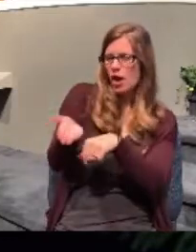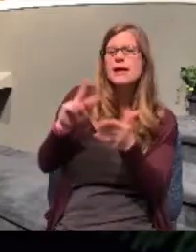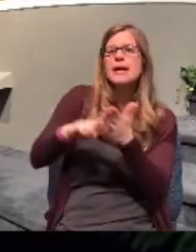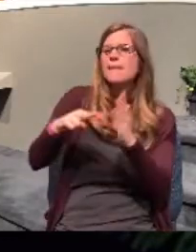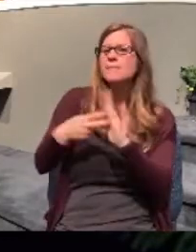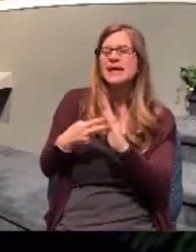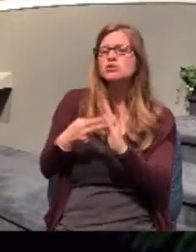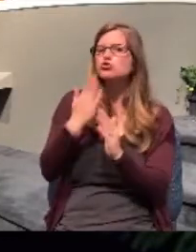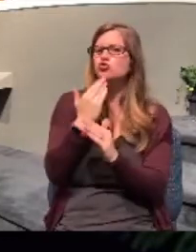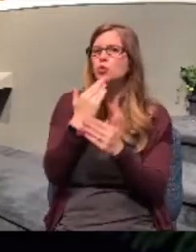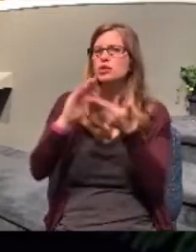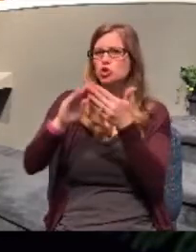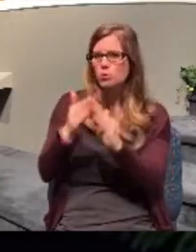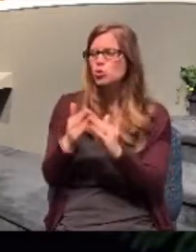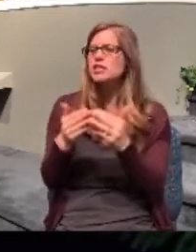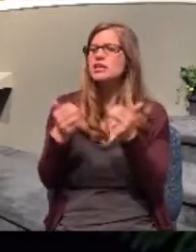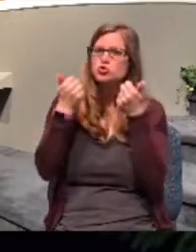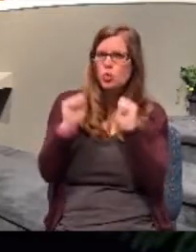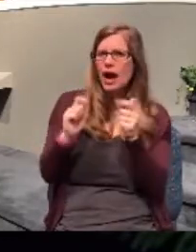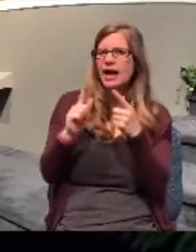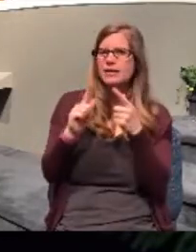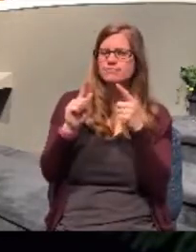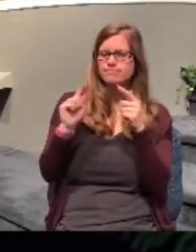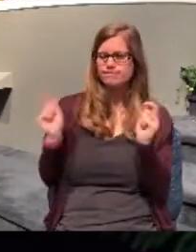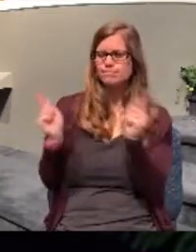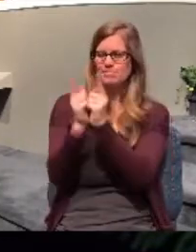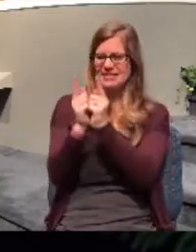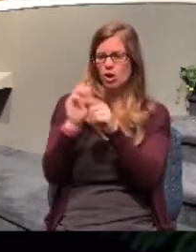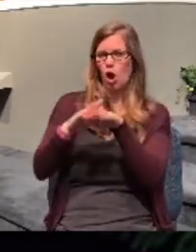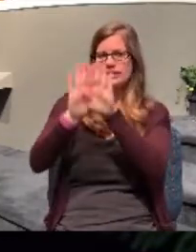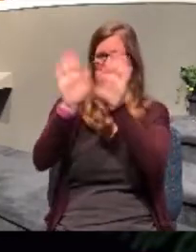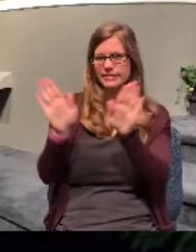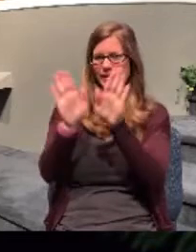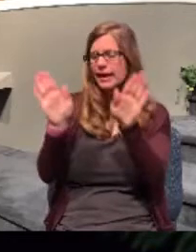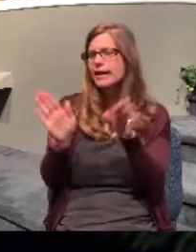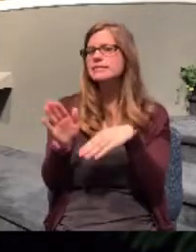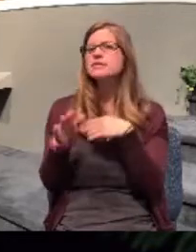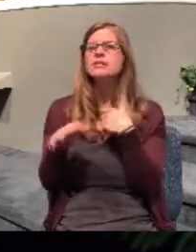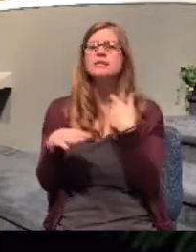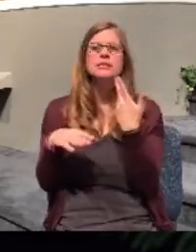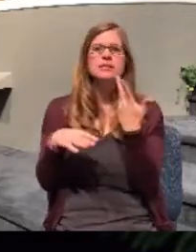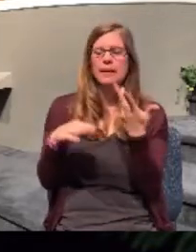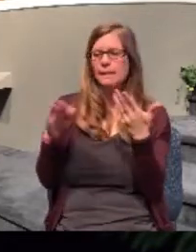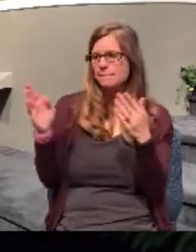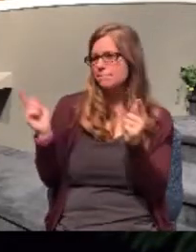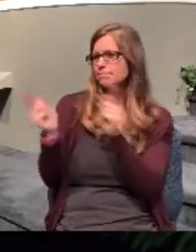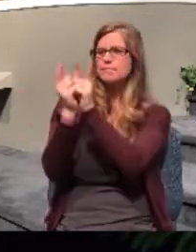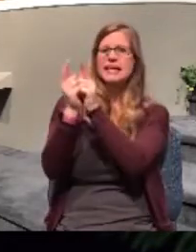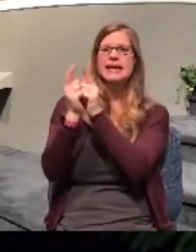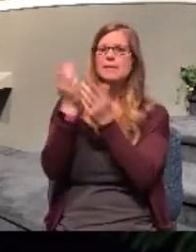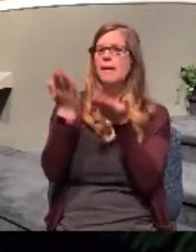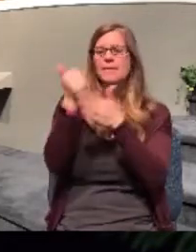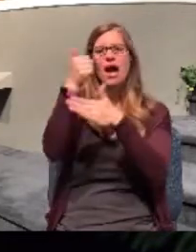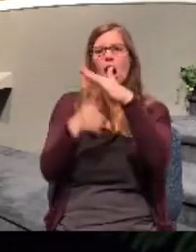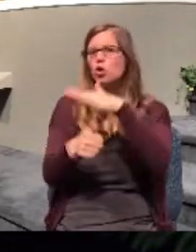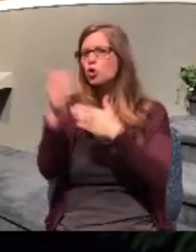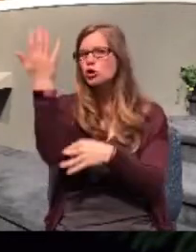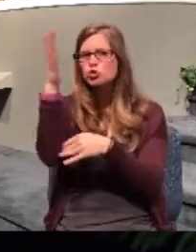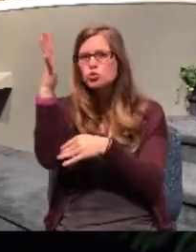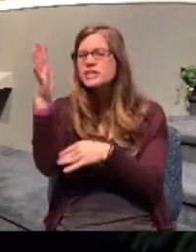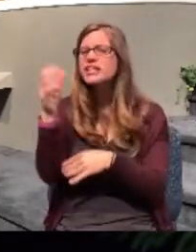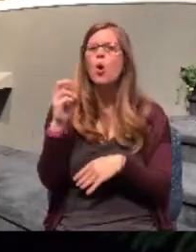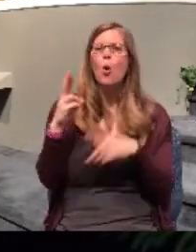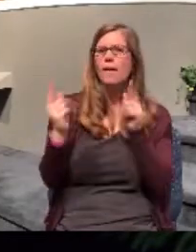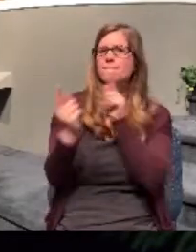community would get together on the Sabbath and they would meet somewhere in an open area. Maybe under a tree or